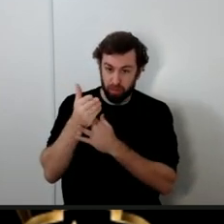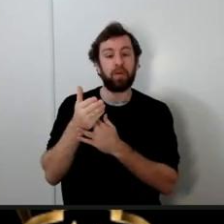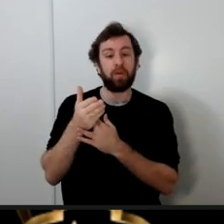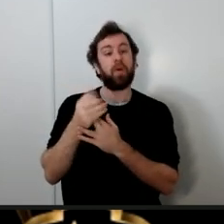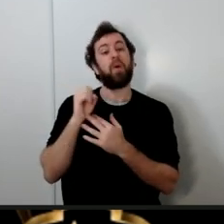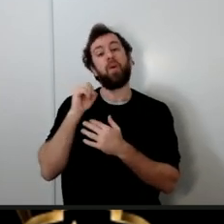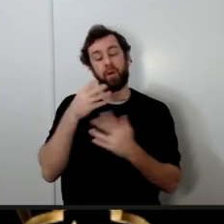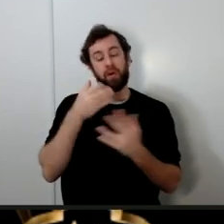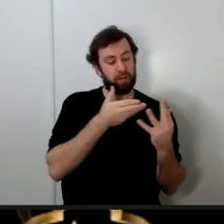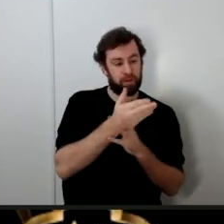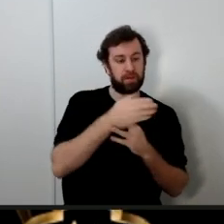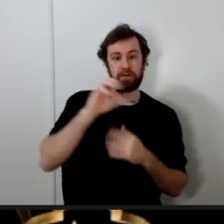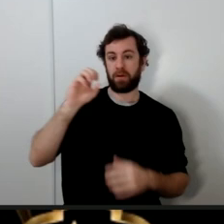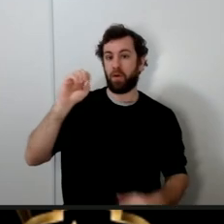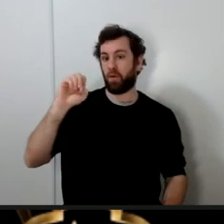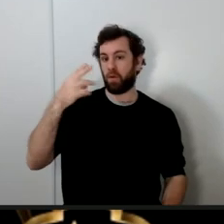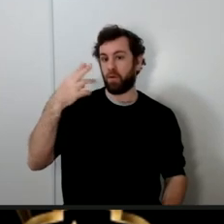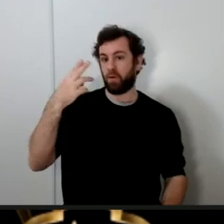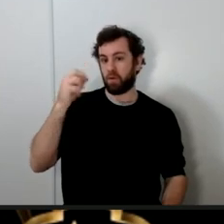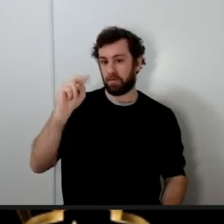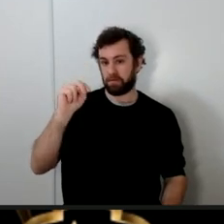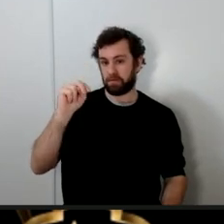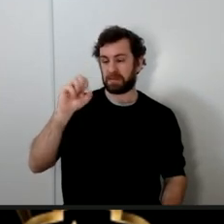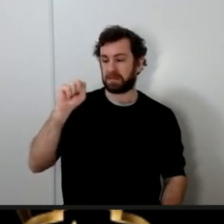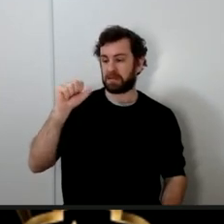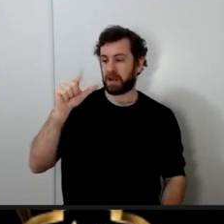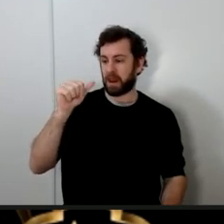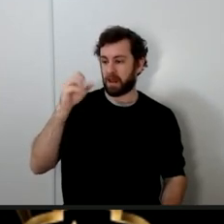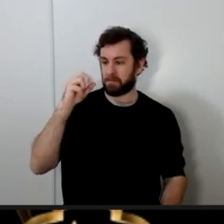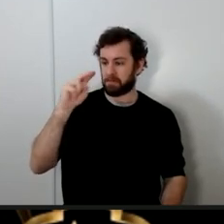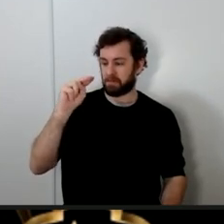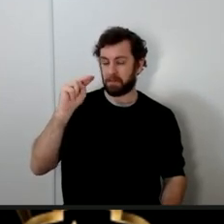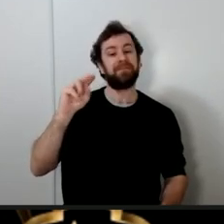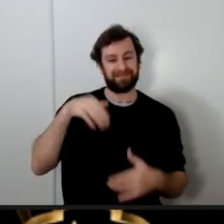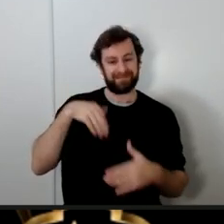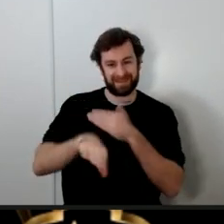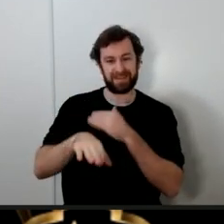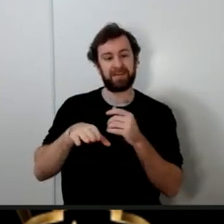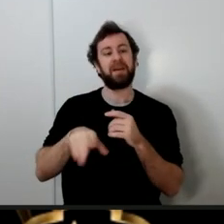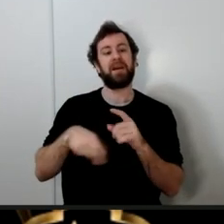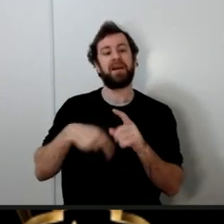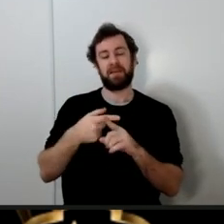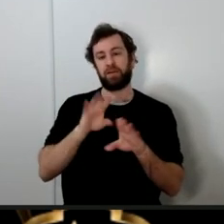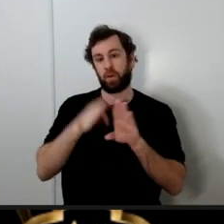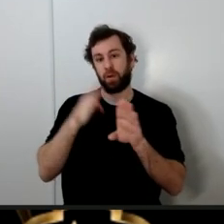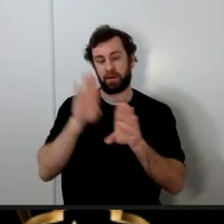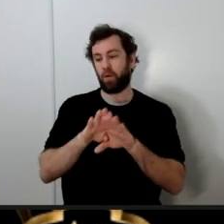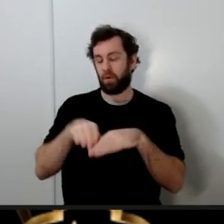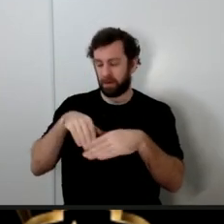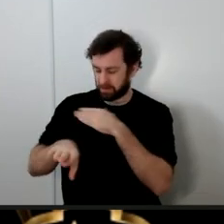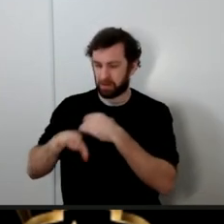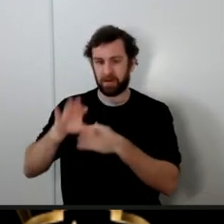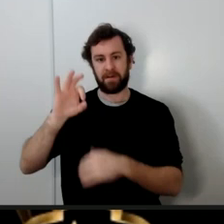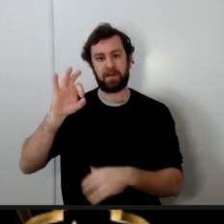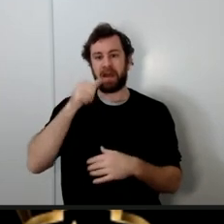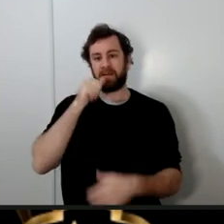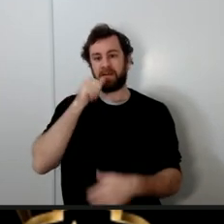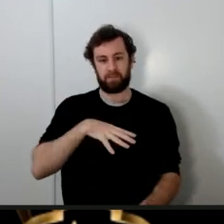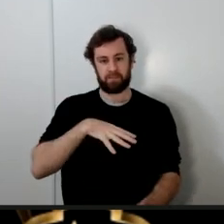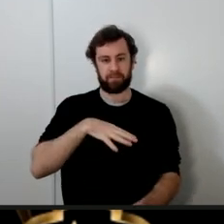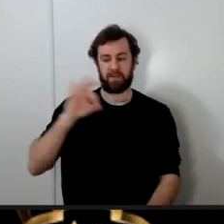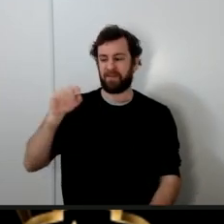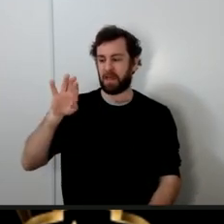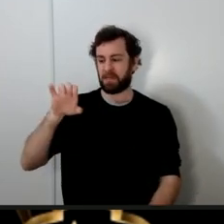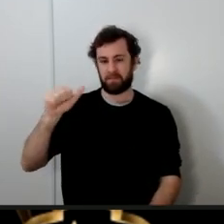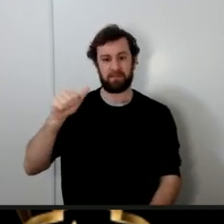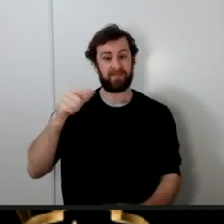you go into the house of Umm Salama from the street then from the house of Umm Salama a door opened to the house of Lady Fatima that's the logistics